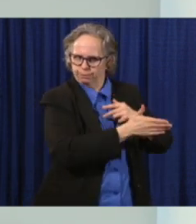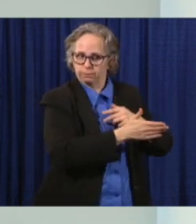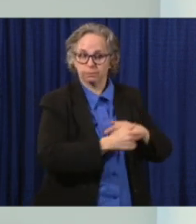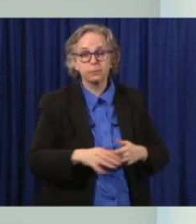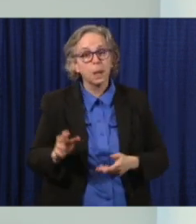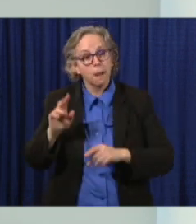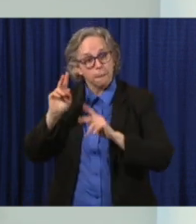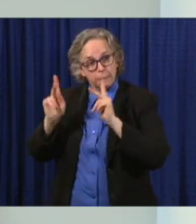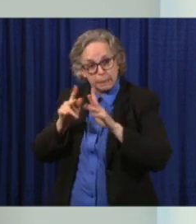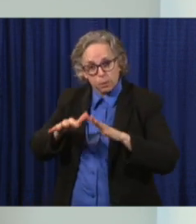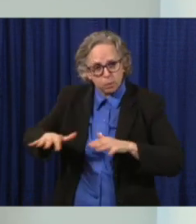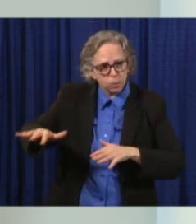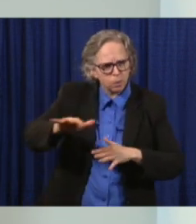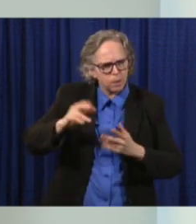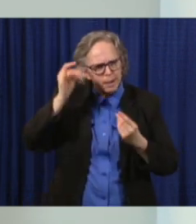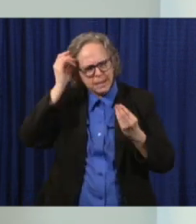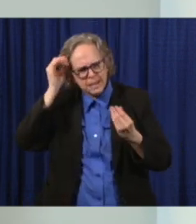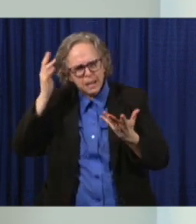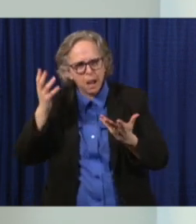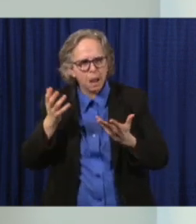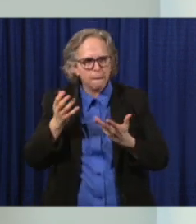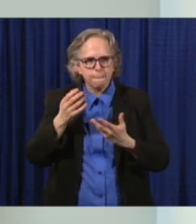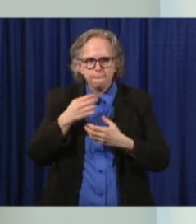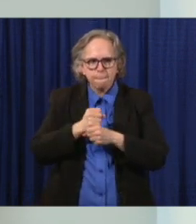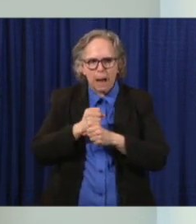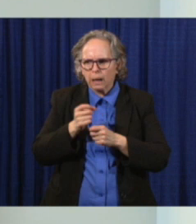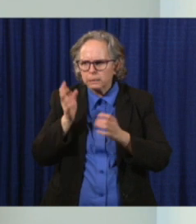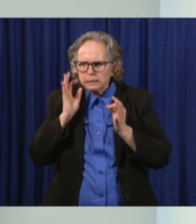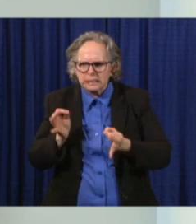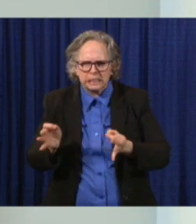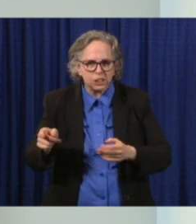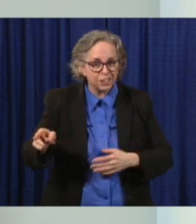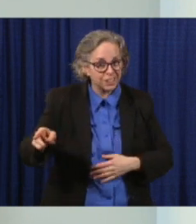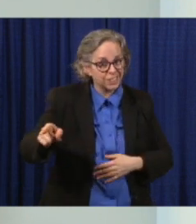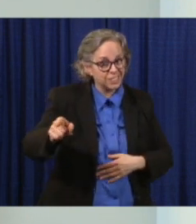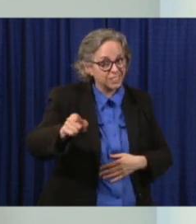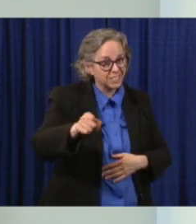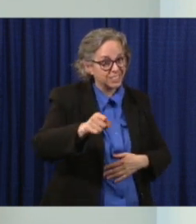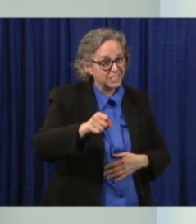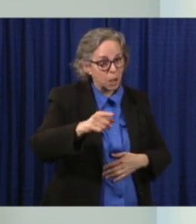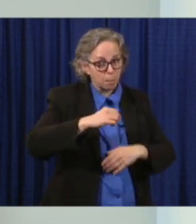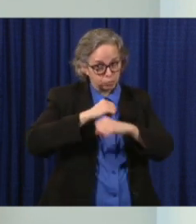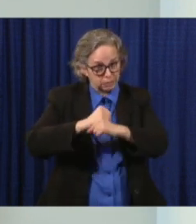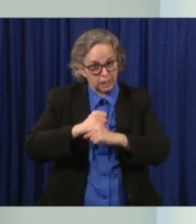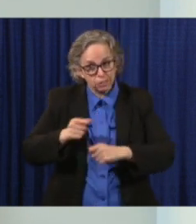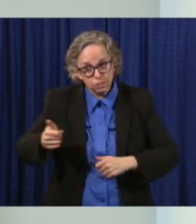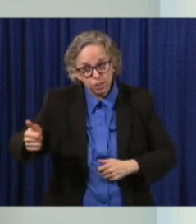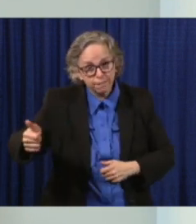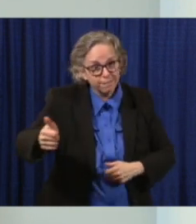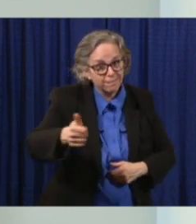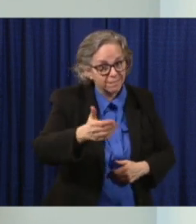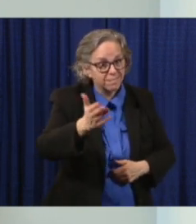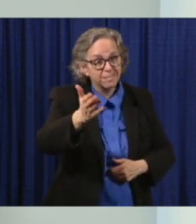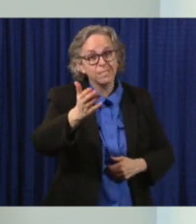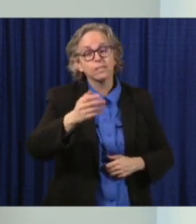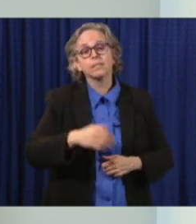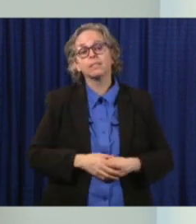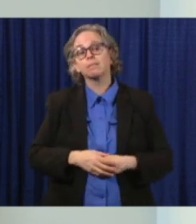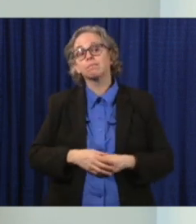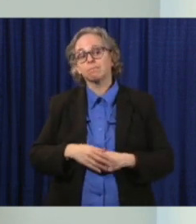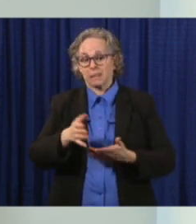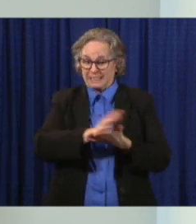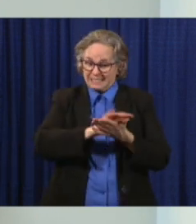practicing social distancing and good hygiene. And additionally,